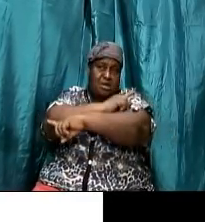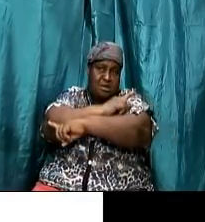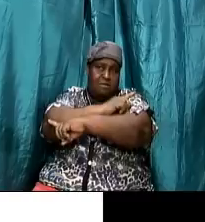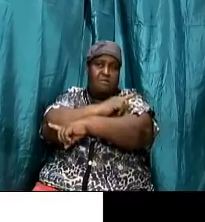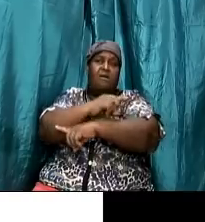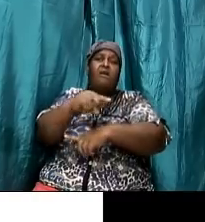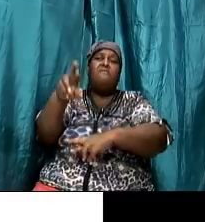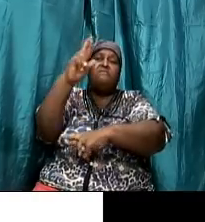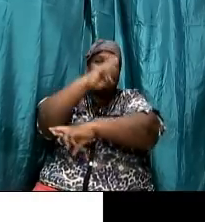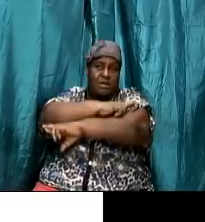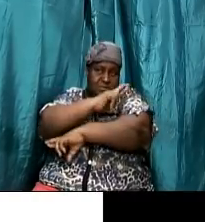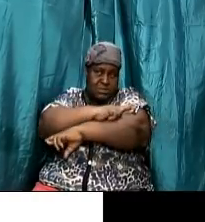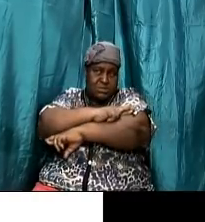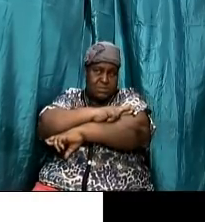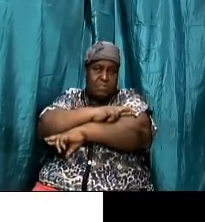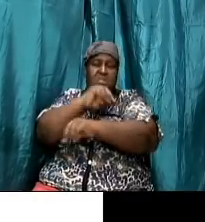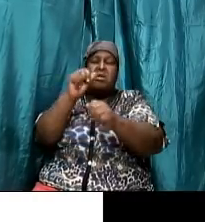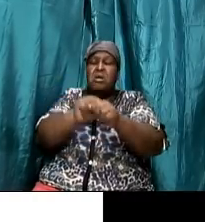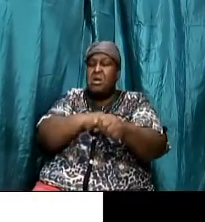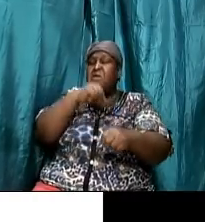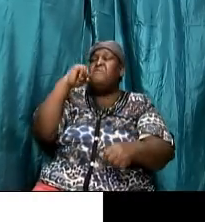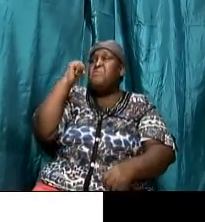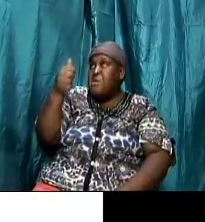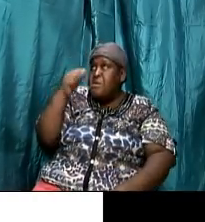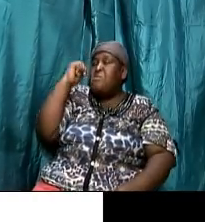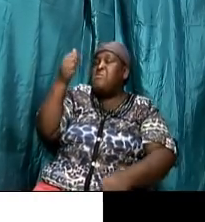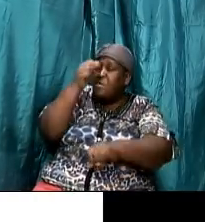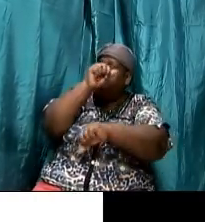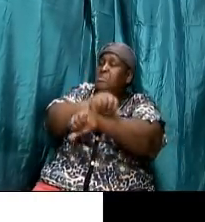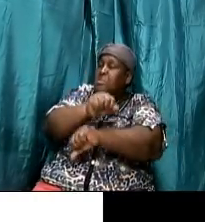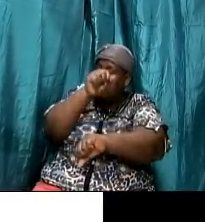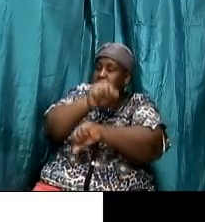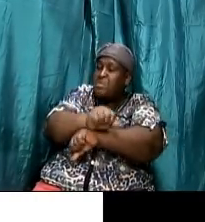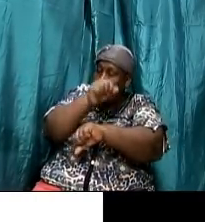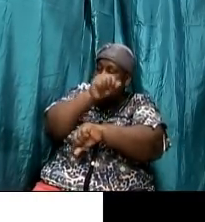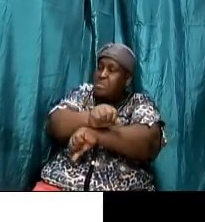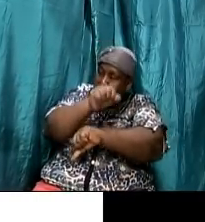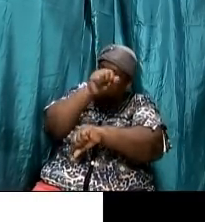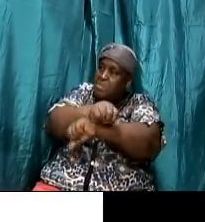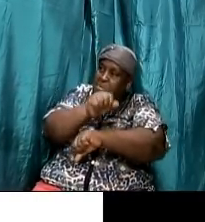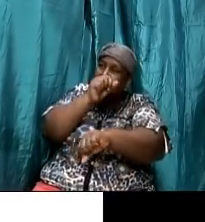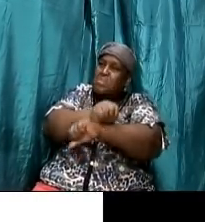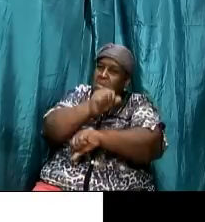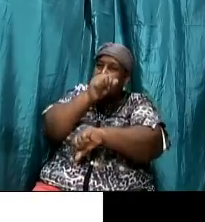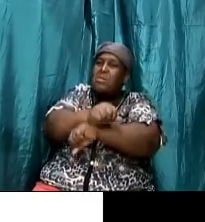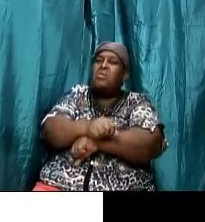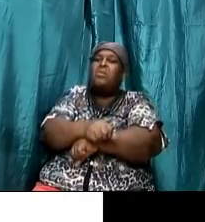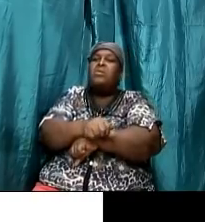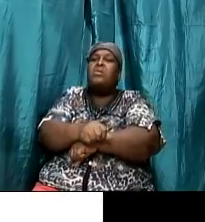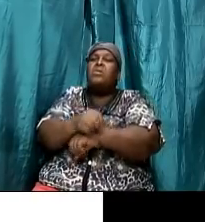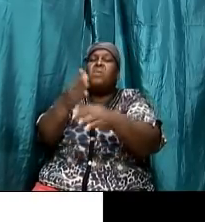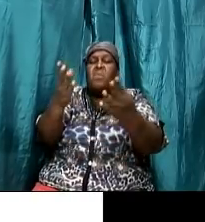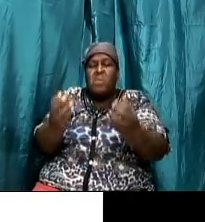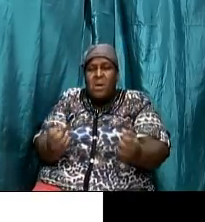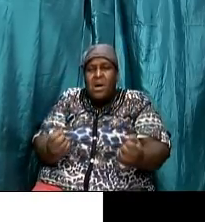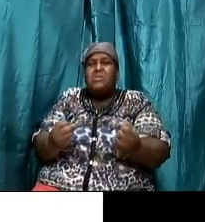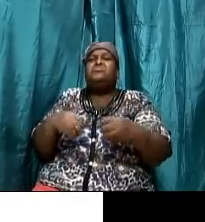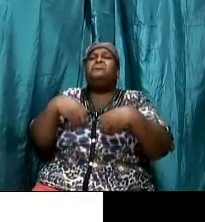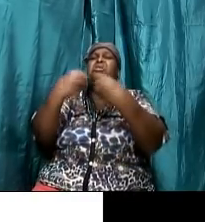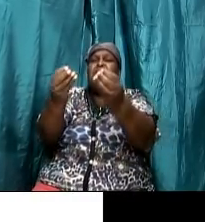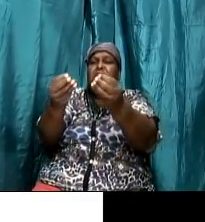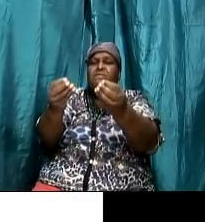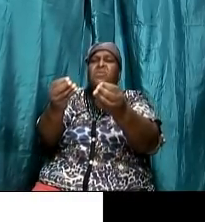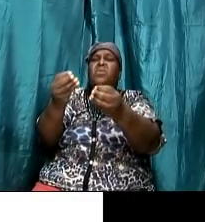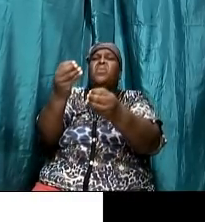worked worked but god is saying look here on this particular day i want you to not work i want to give you rest from your work your physical